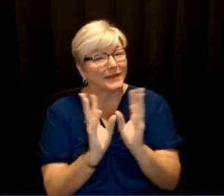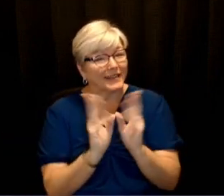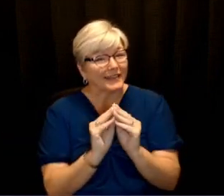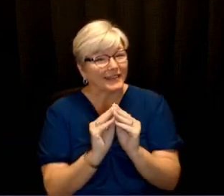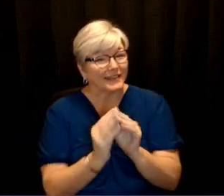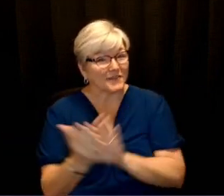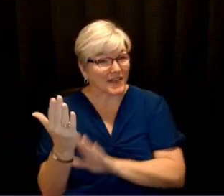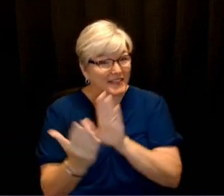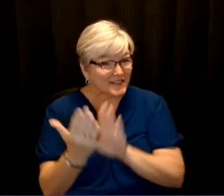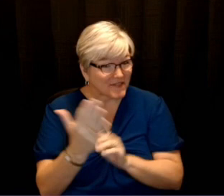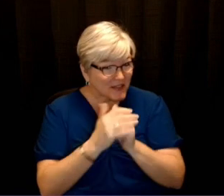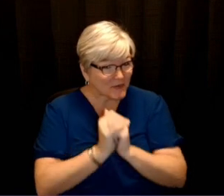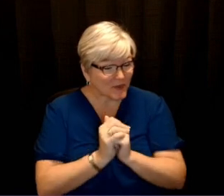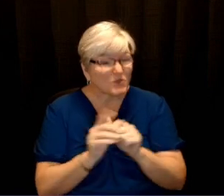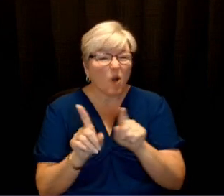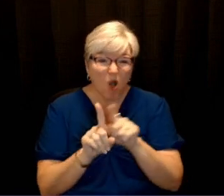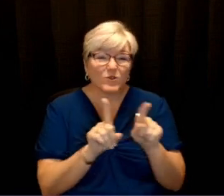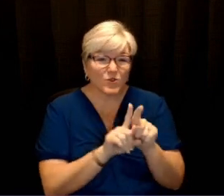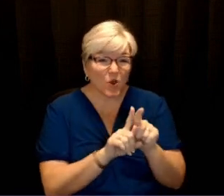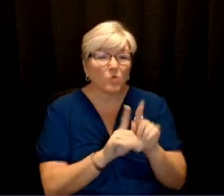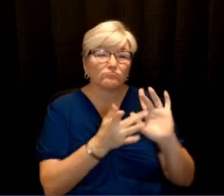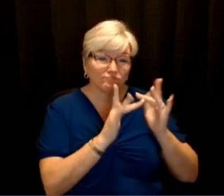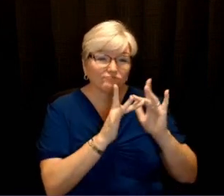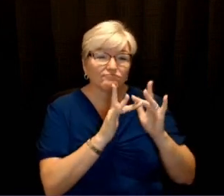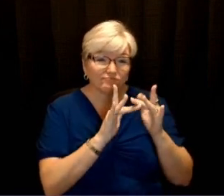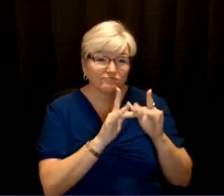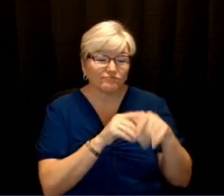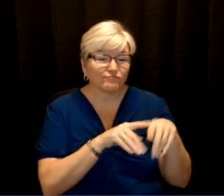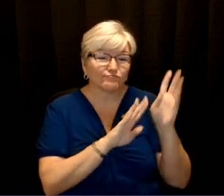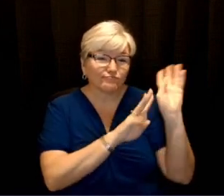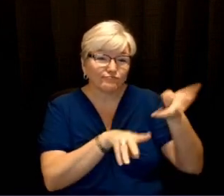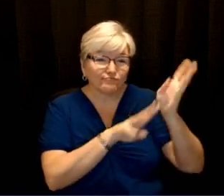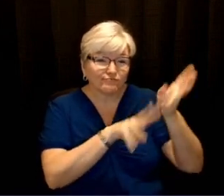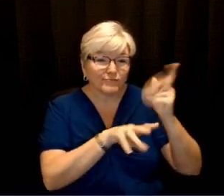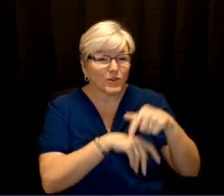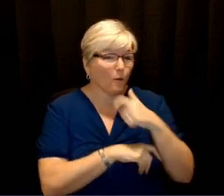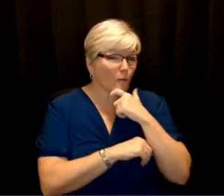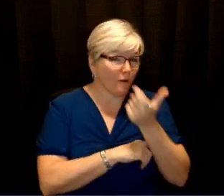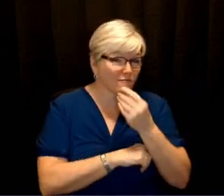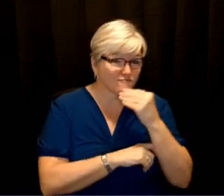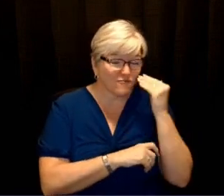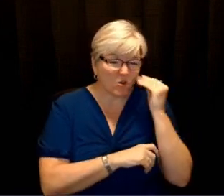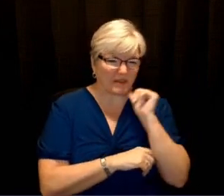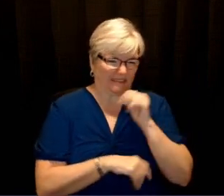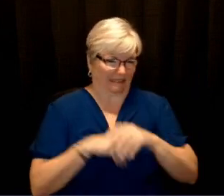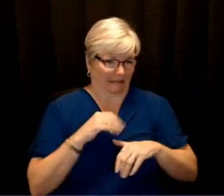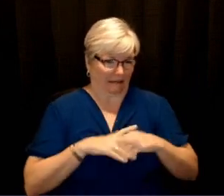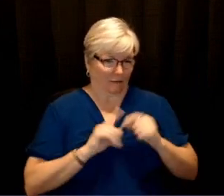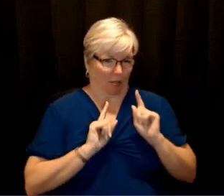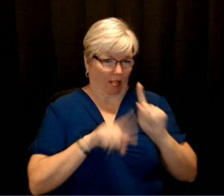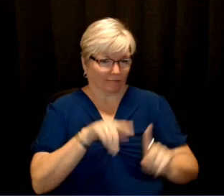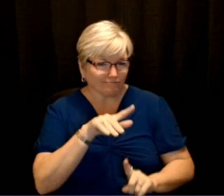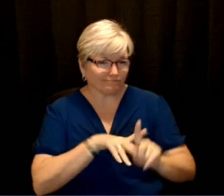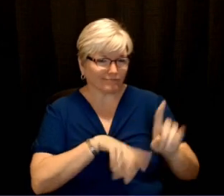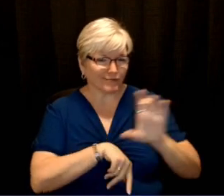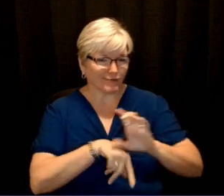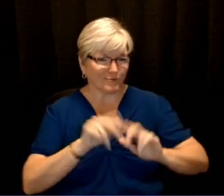to continue meeting face-to-face and also live streaming our worship assemblies for those of you who are not quite comfortable venturing out yet.